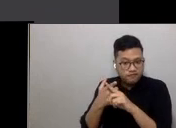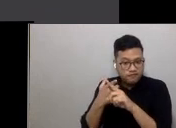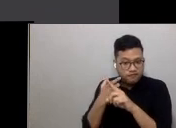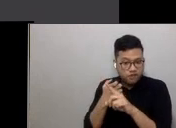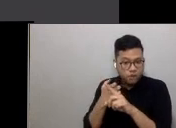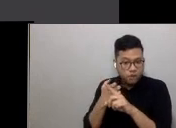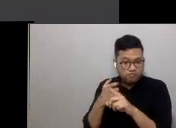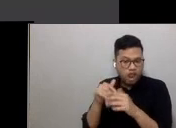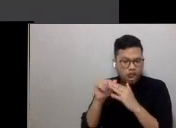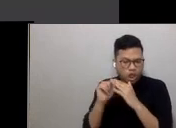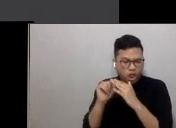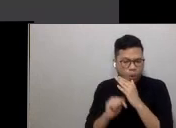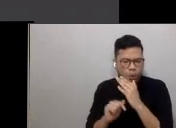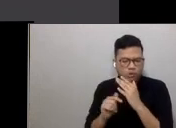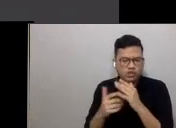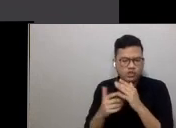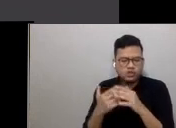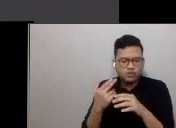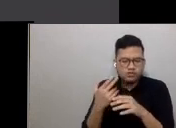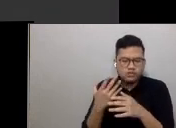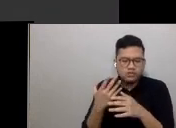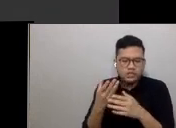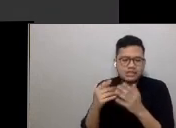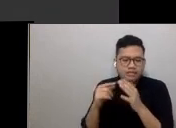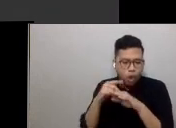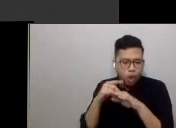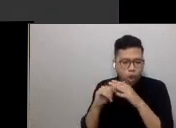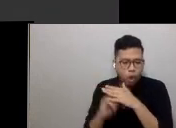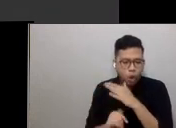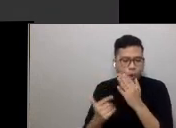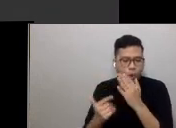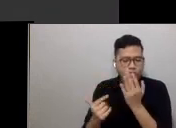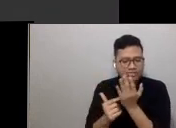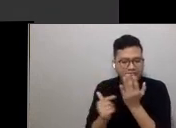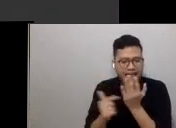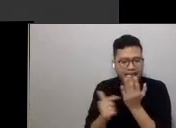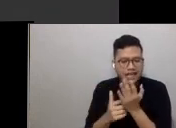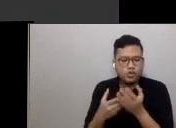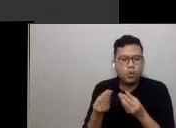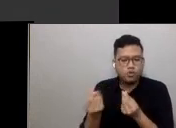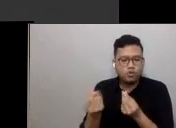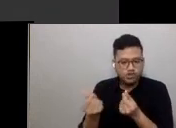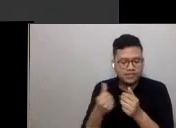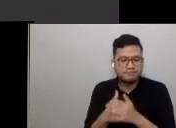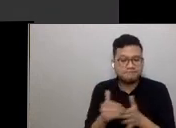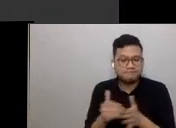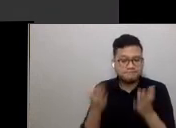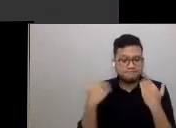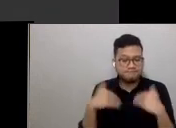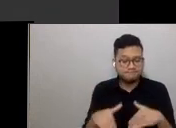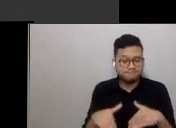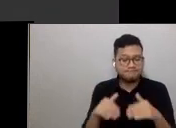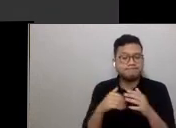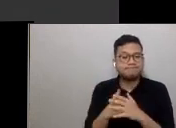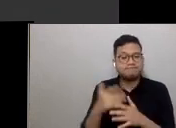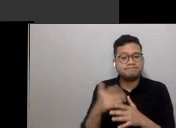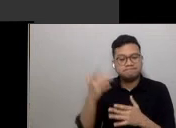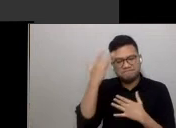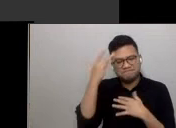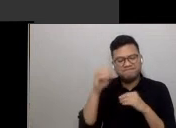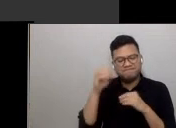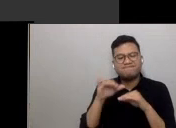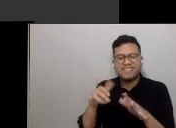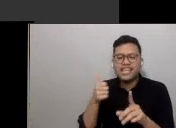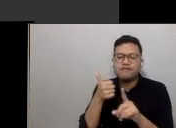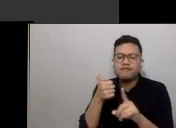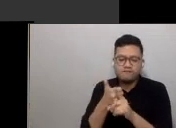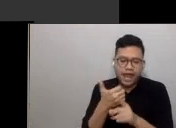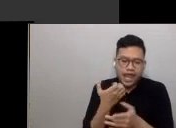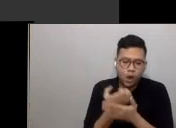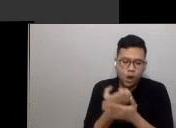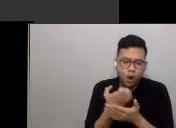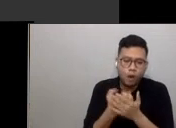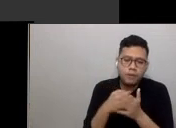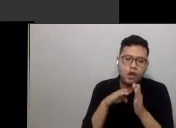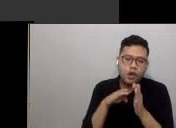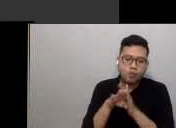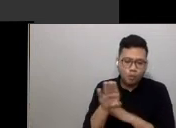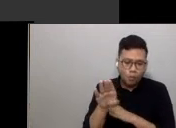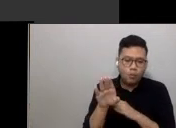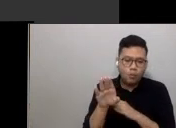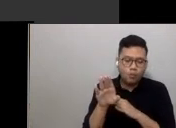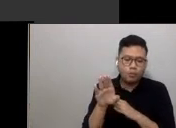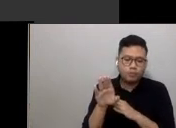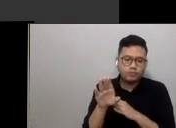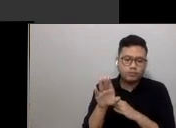solutions that have stood the test of time. And the pandemic may have affected our economic growth near-term,